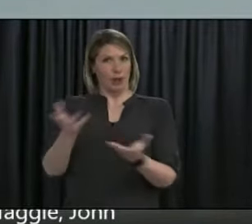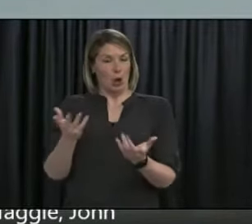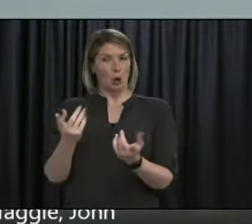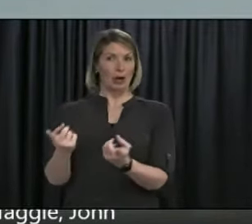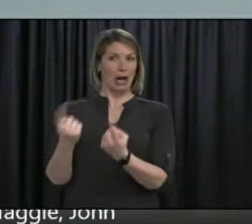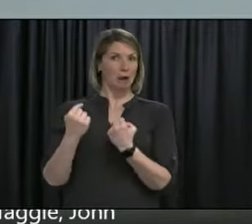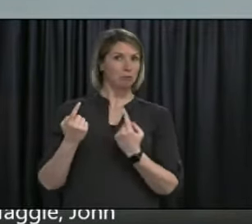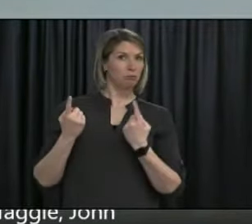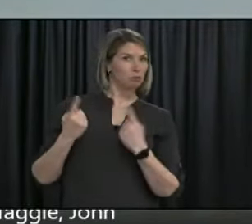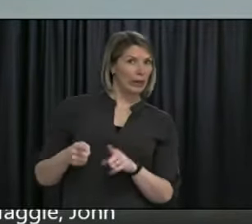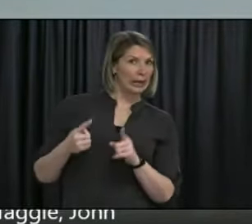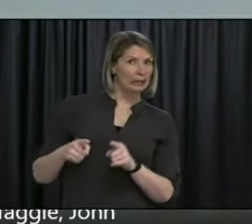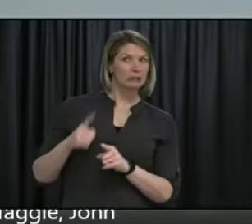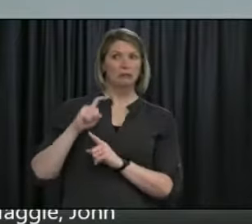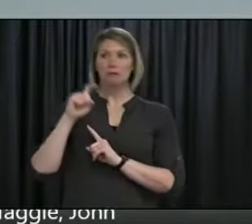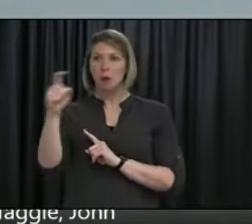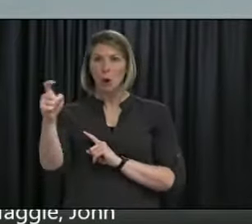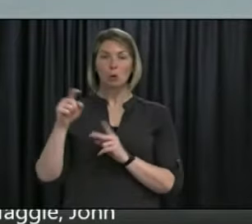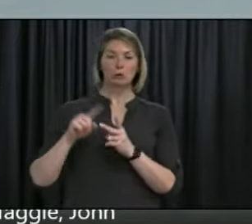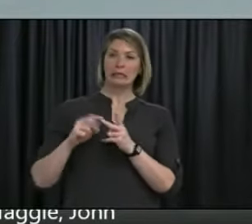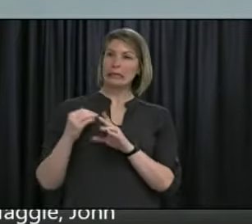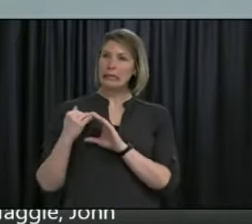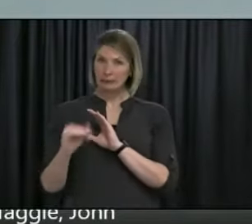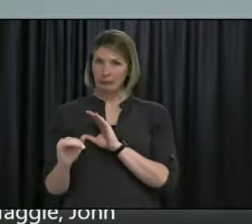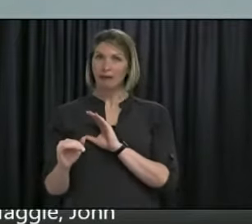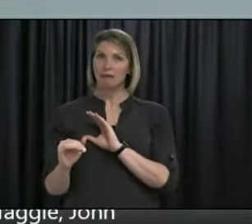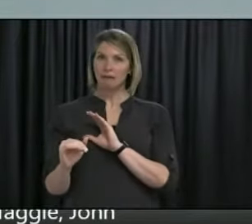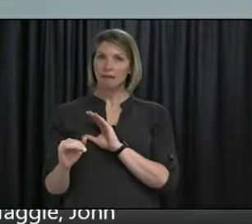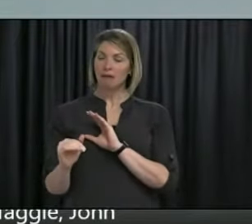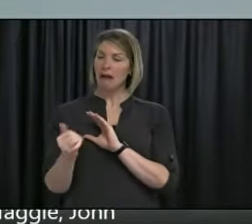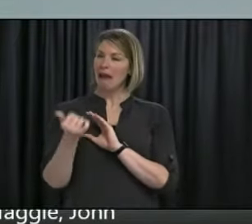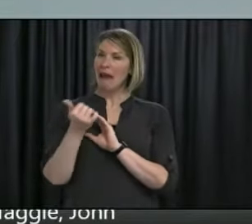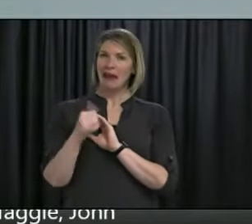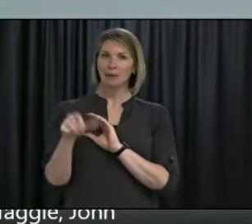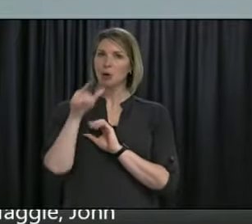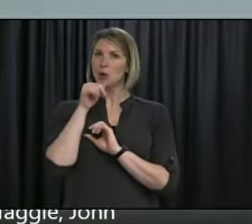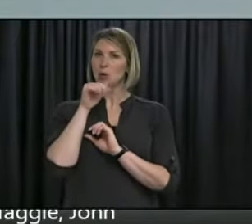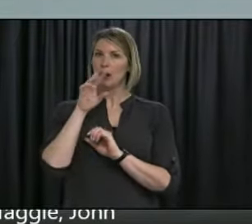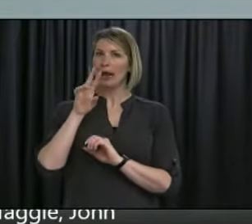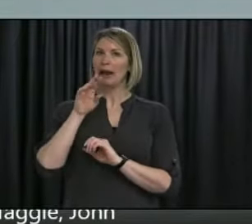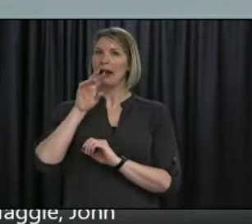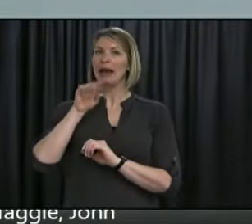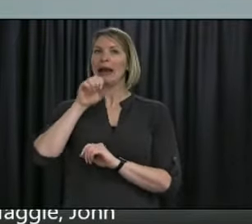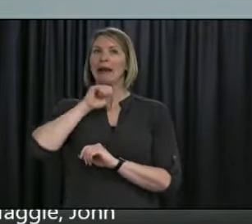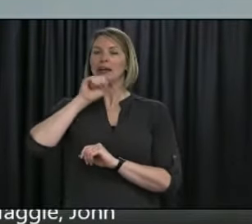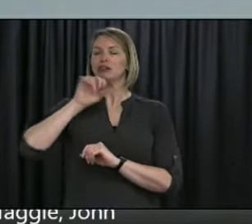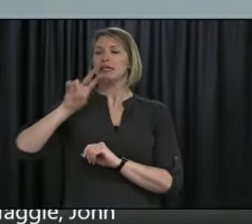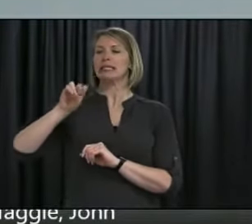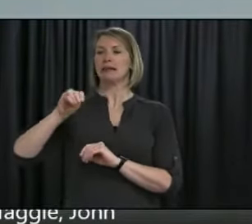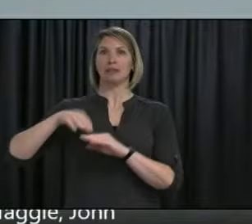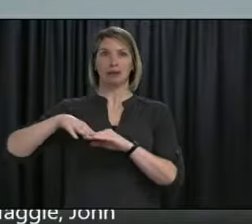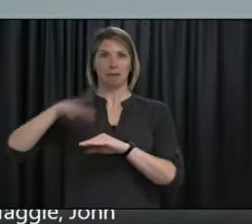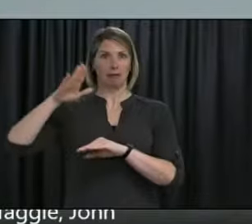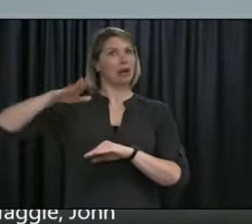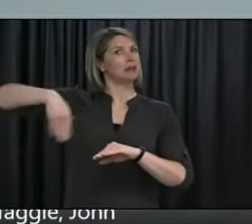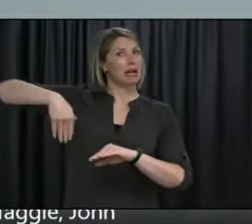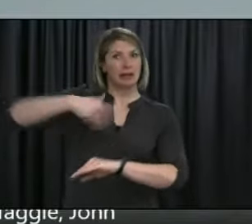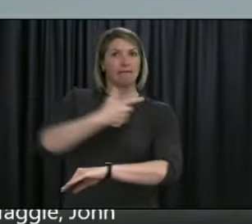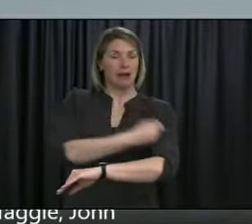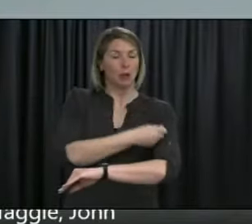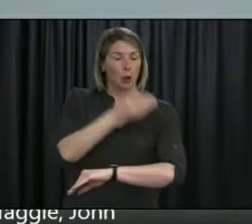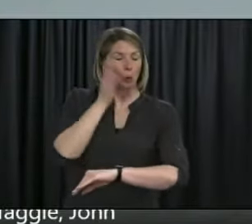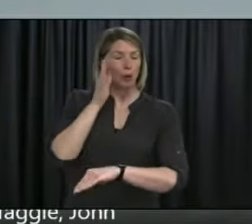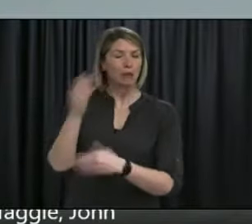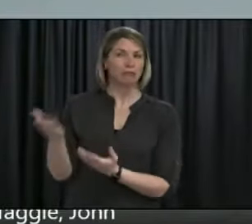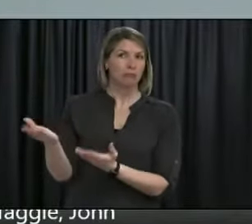that process, when everybody who is in that age group of 70 plus has been vaccinated. Currently, Eastern Health